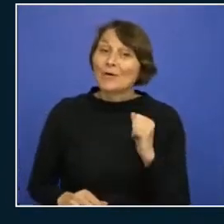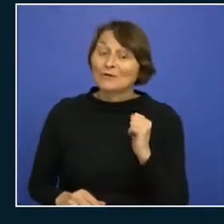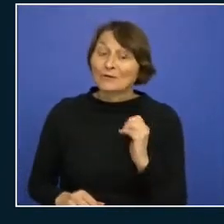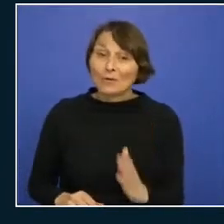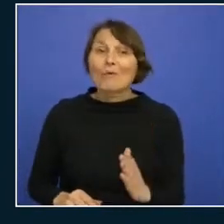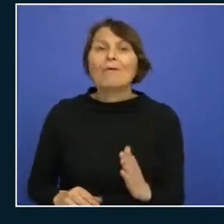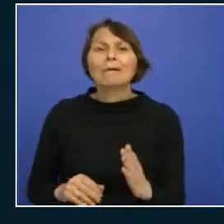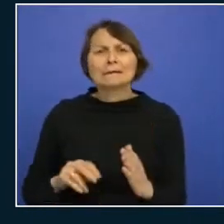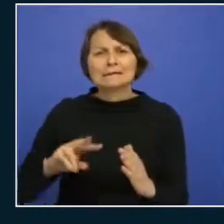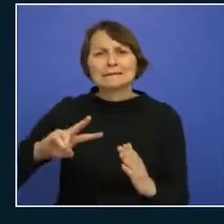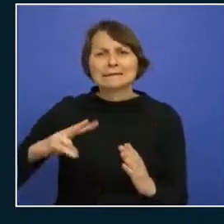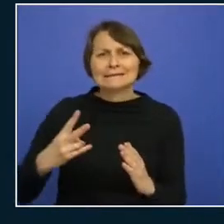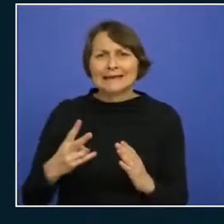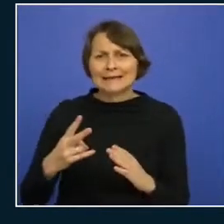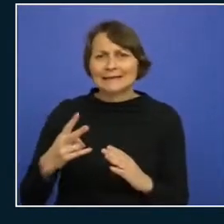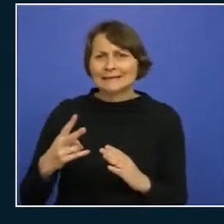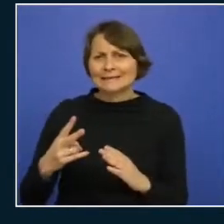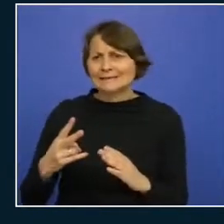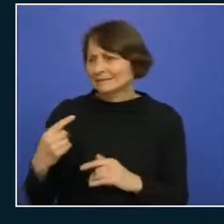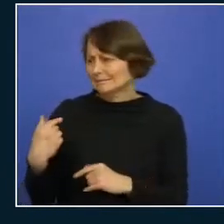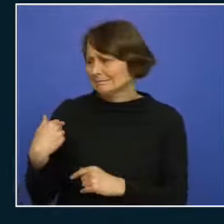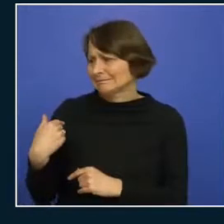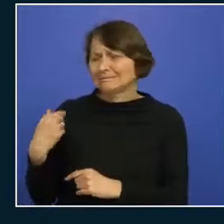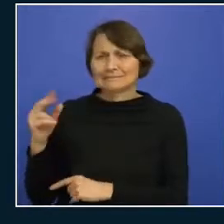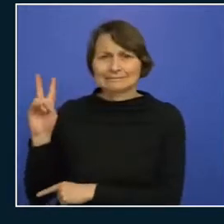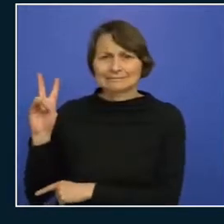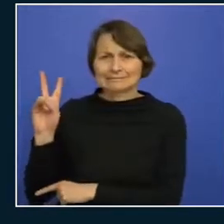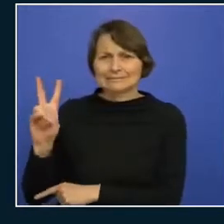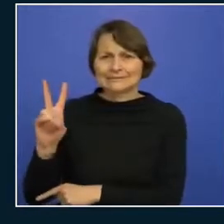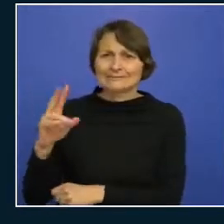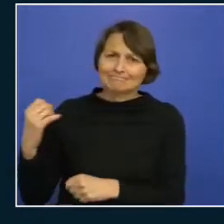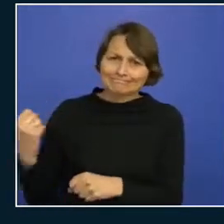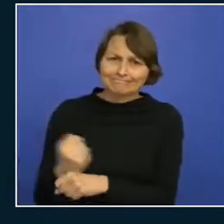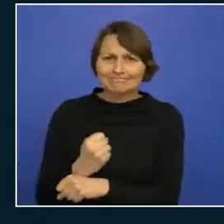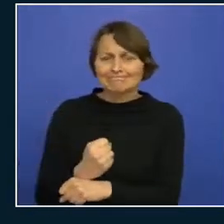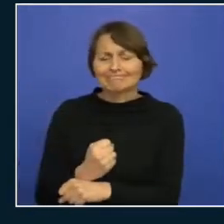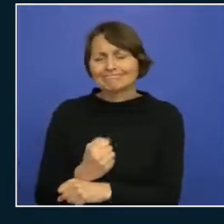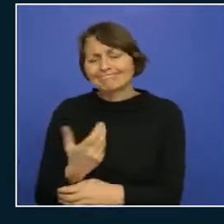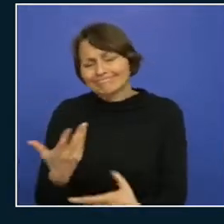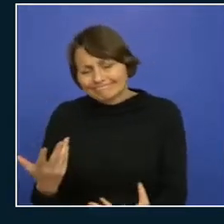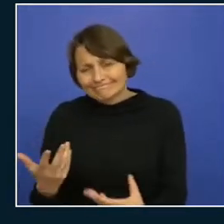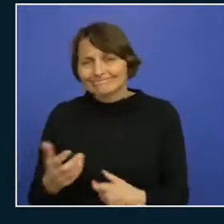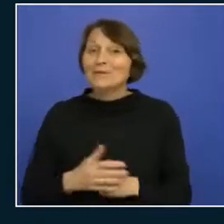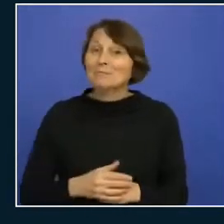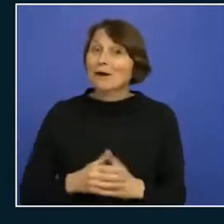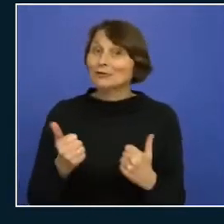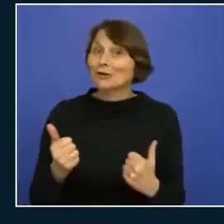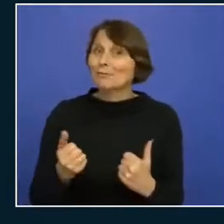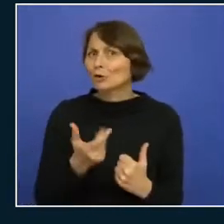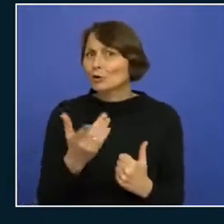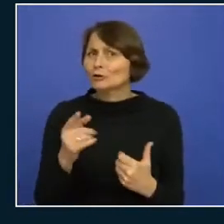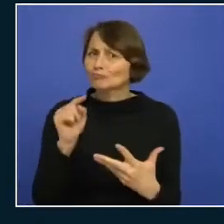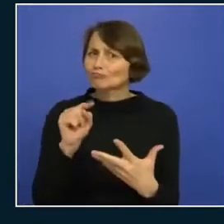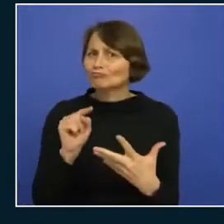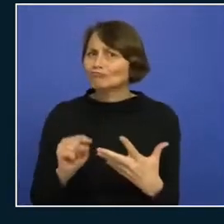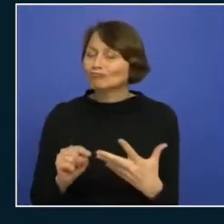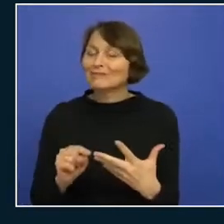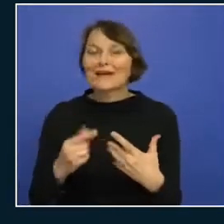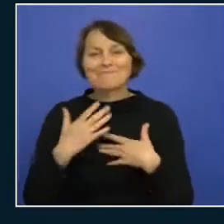second session was a bit of a uh of an unlucky one but still there was some good stuff in there so i'm still having fun